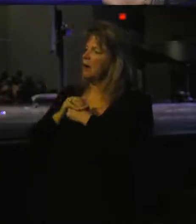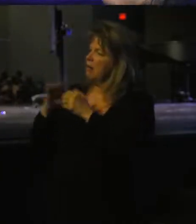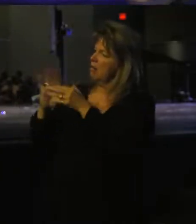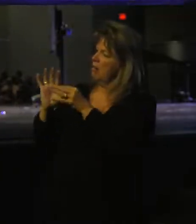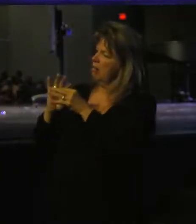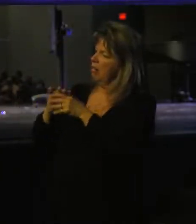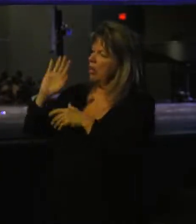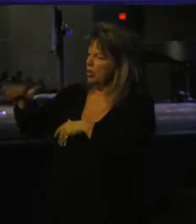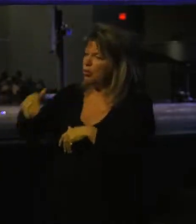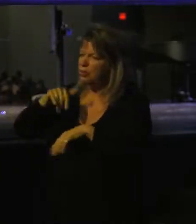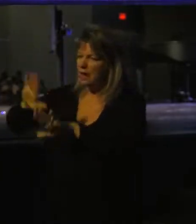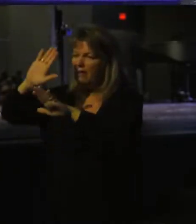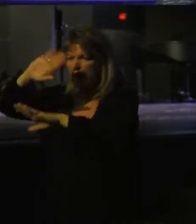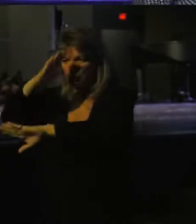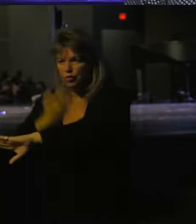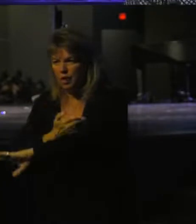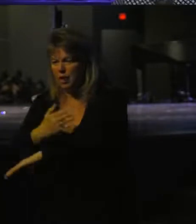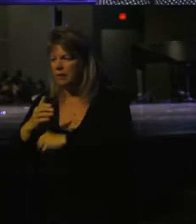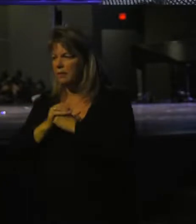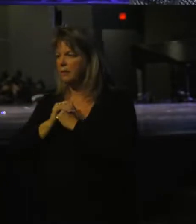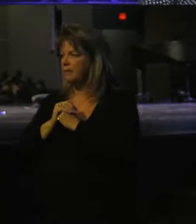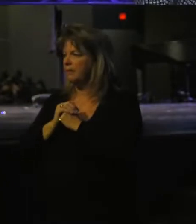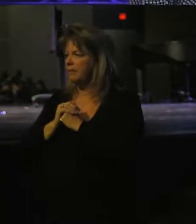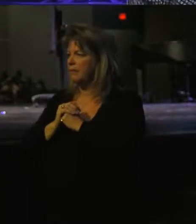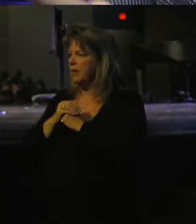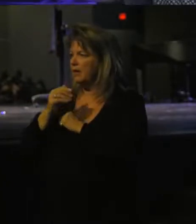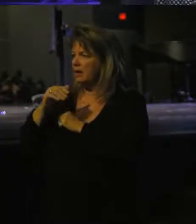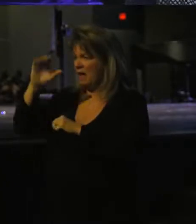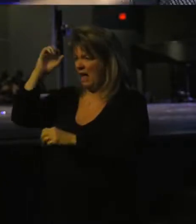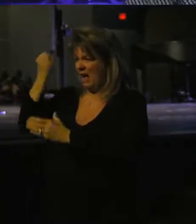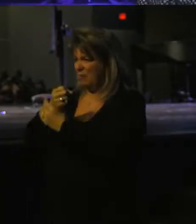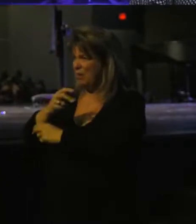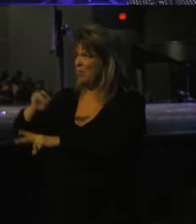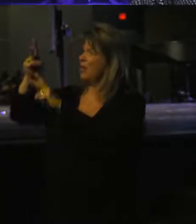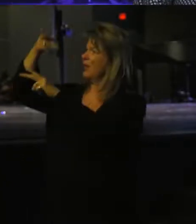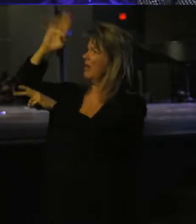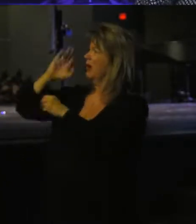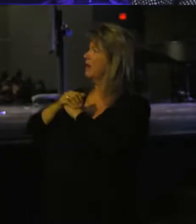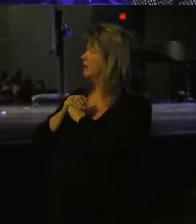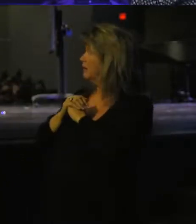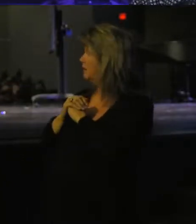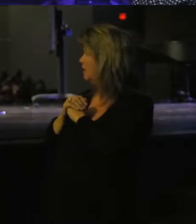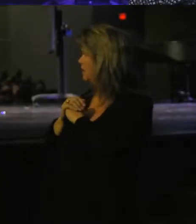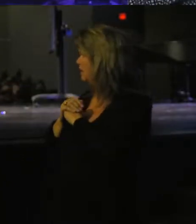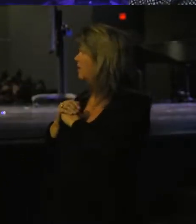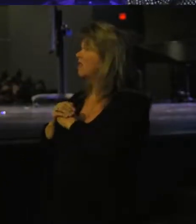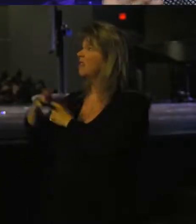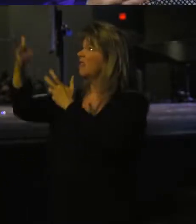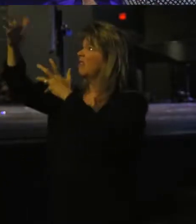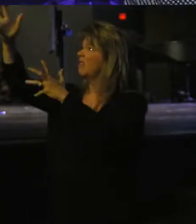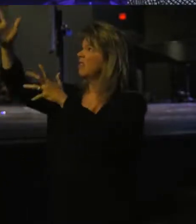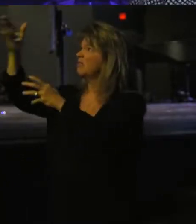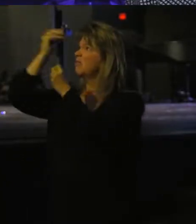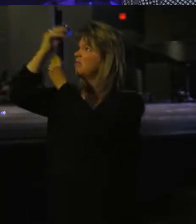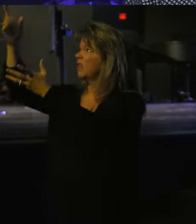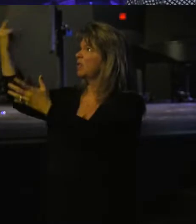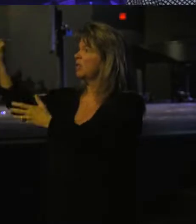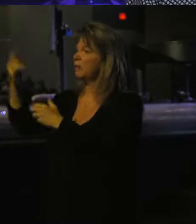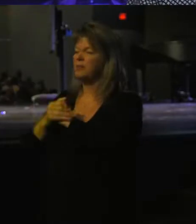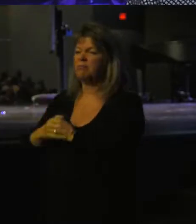to him saying, hey, you're going to sacrifice your son. And Abraham looks at God and says, yeah, so you finished? Can I tell you something?